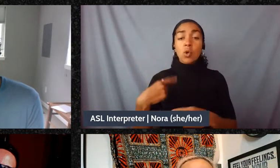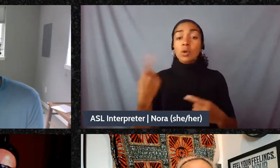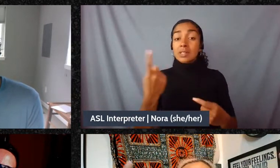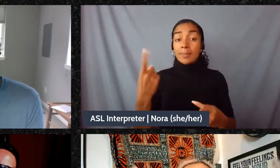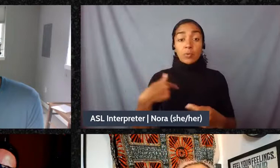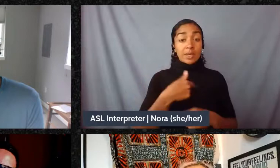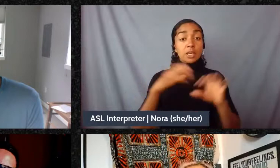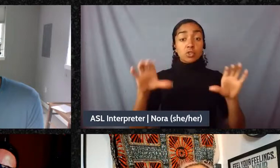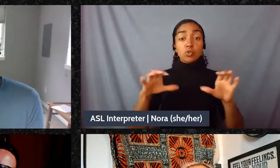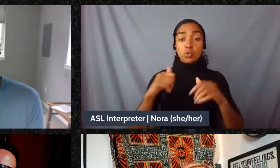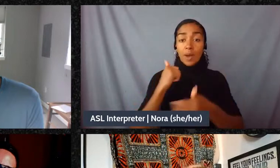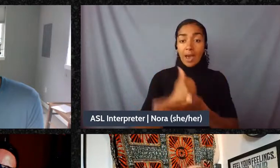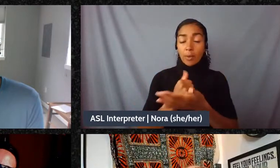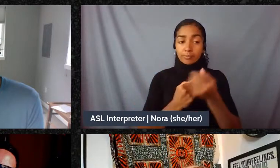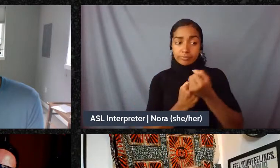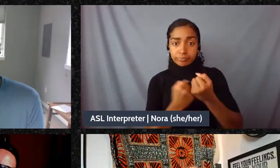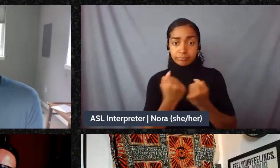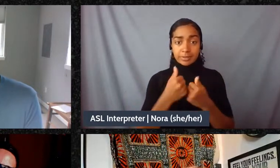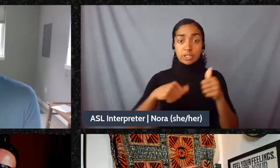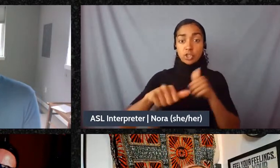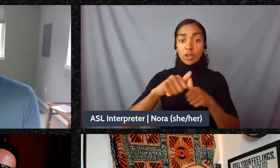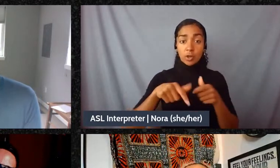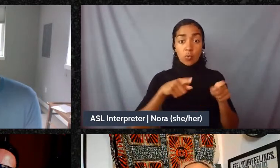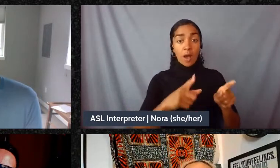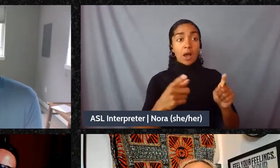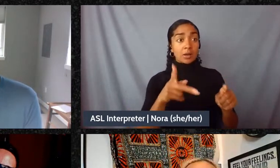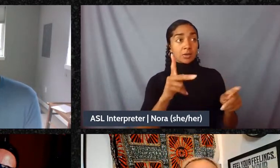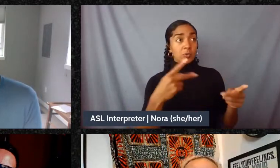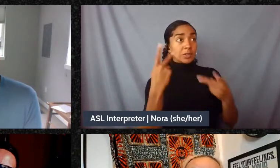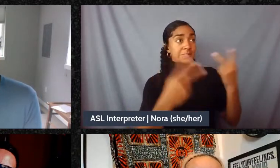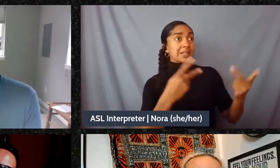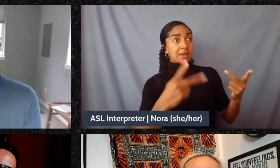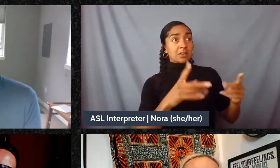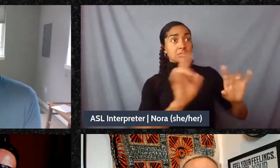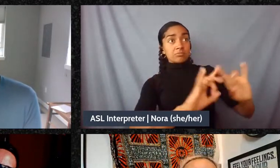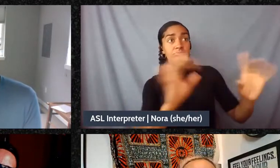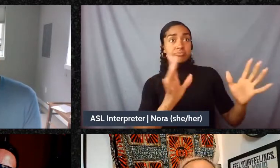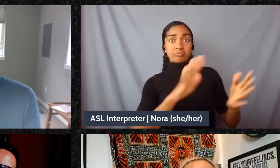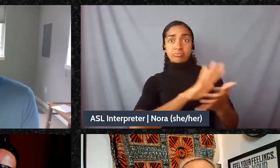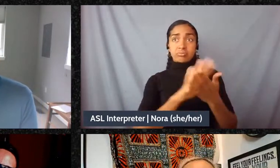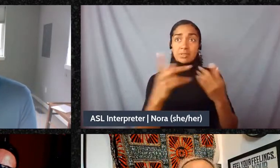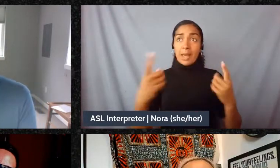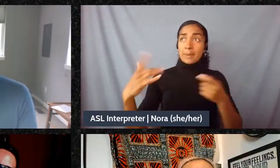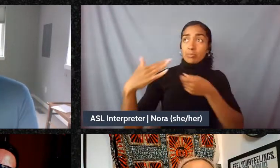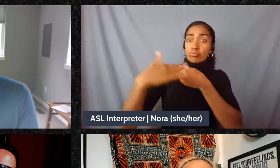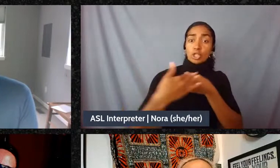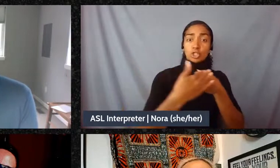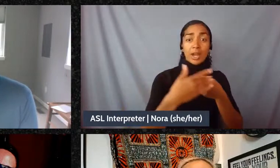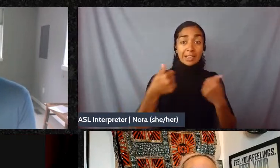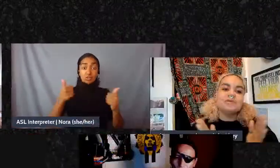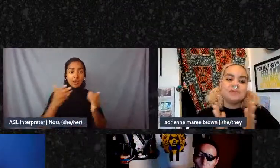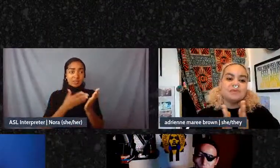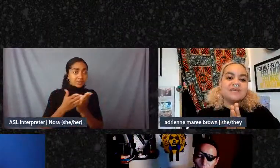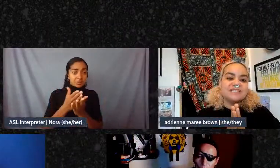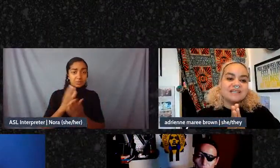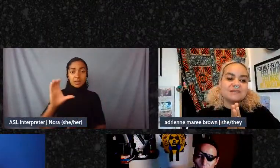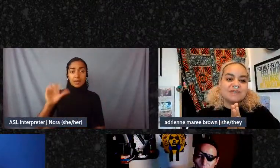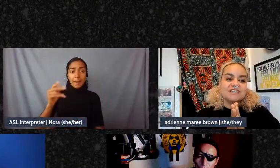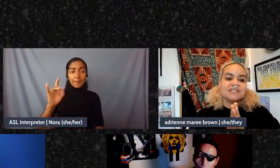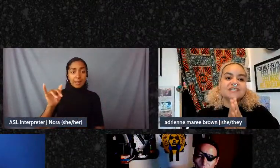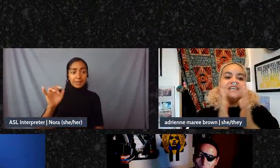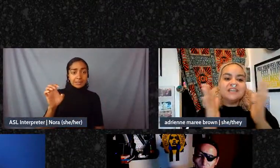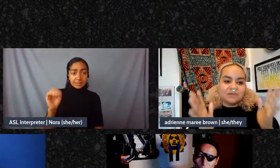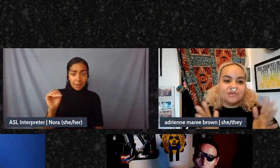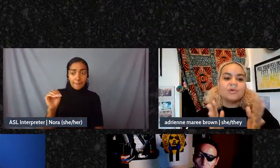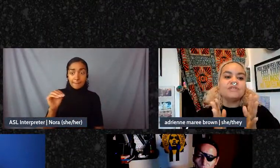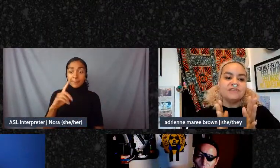right, while we're under attack and under pressure and while we're trying to navigate capitalism because I think philanthropy also, I think we'd be remiss not to